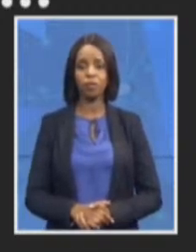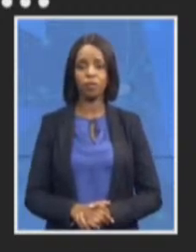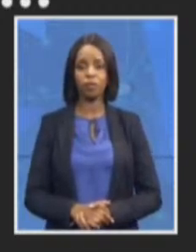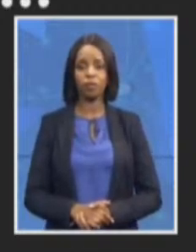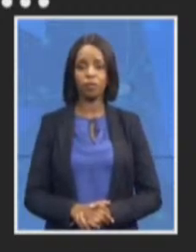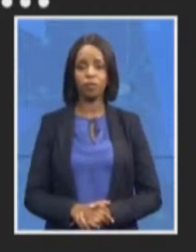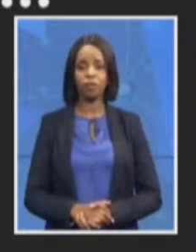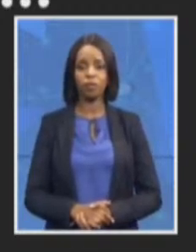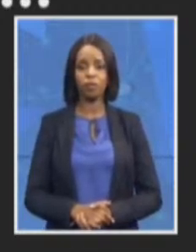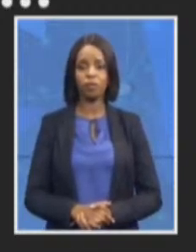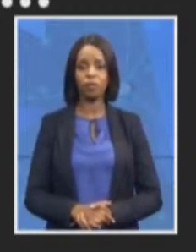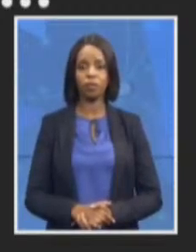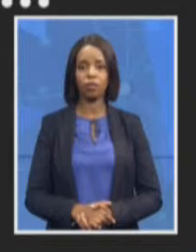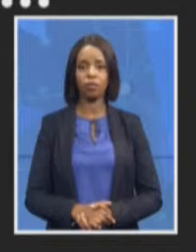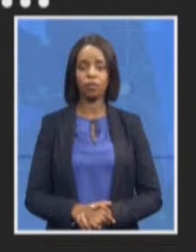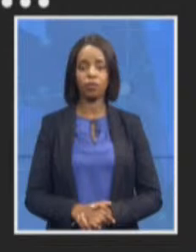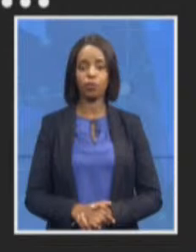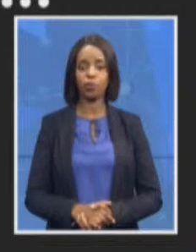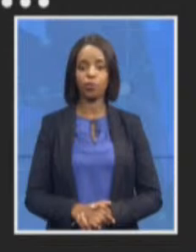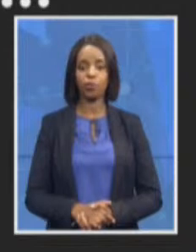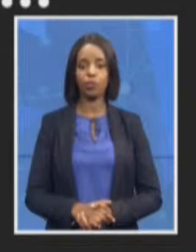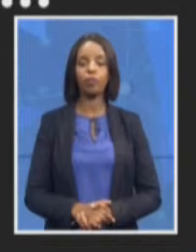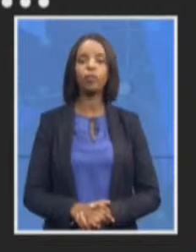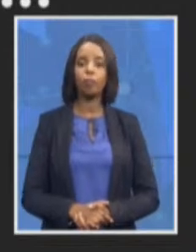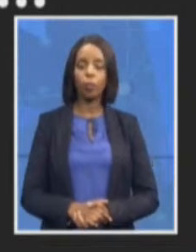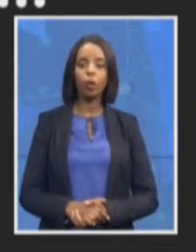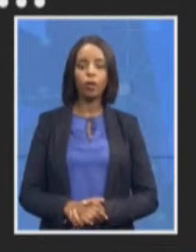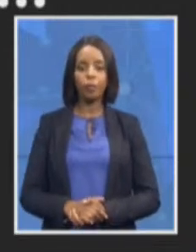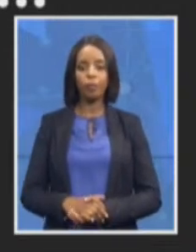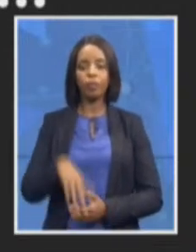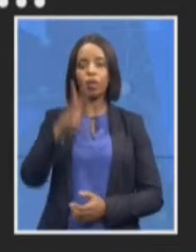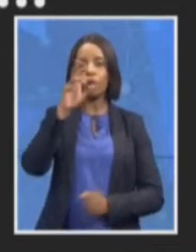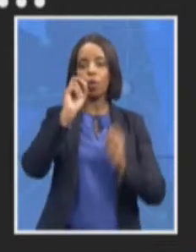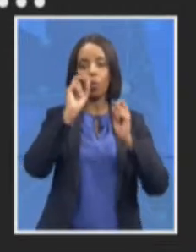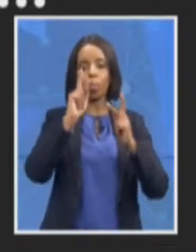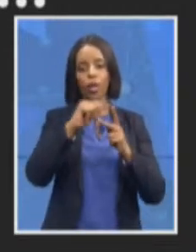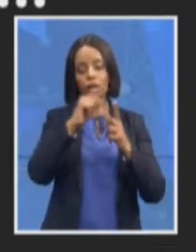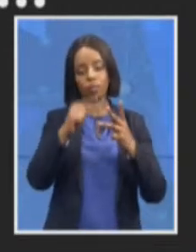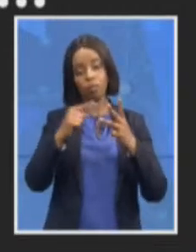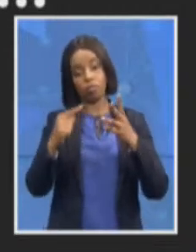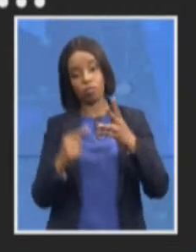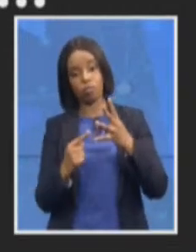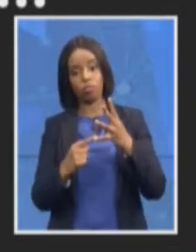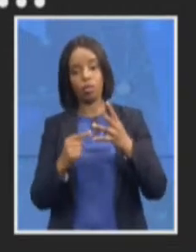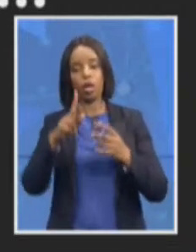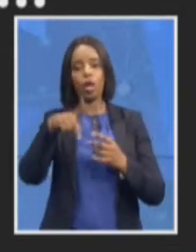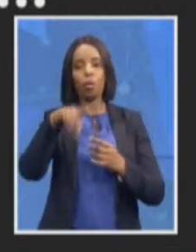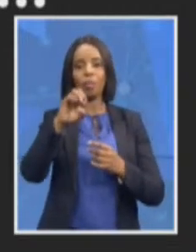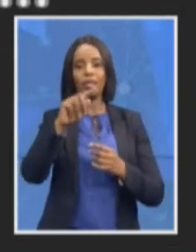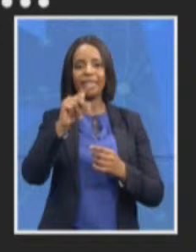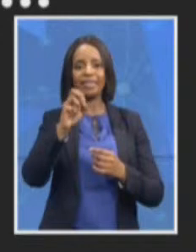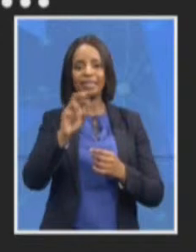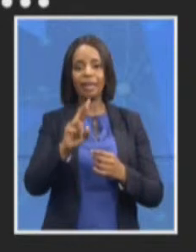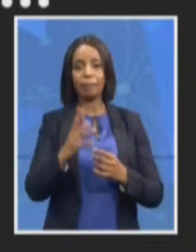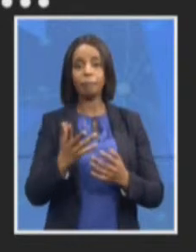okay we move on to Peter thanks thanks thanks